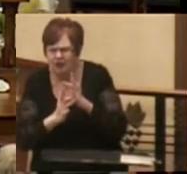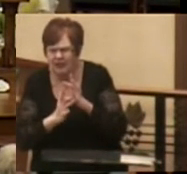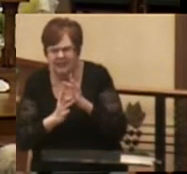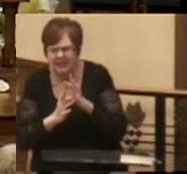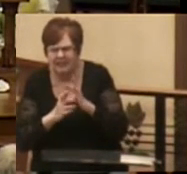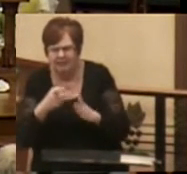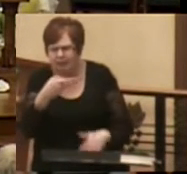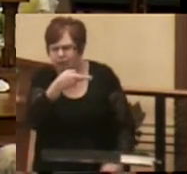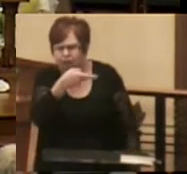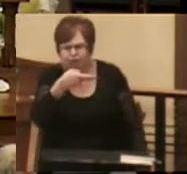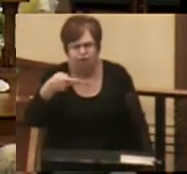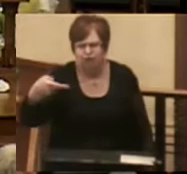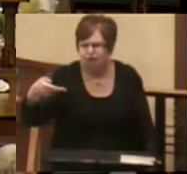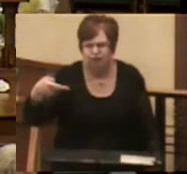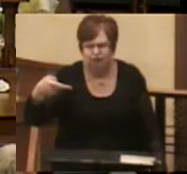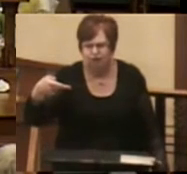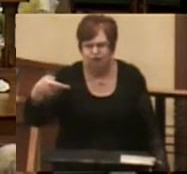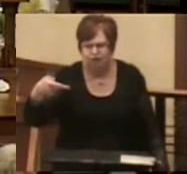lying in a tomb?